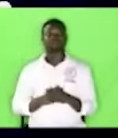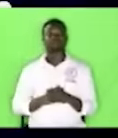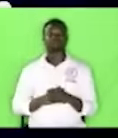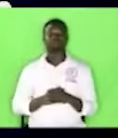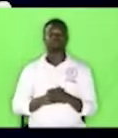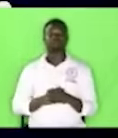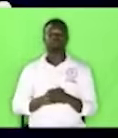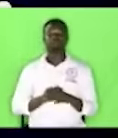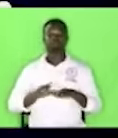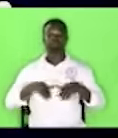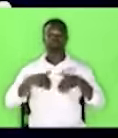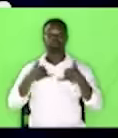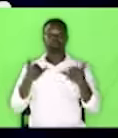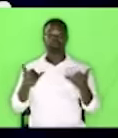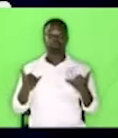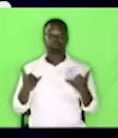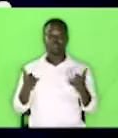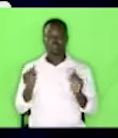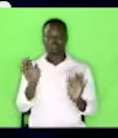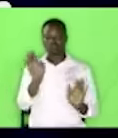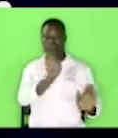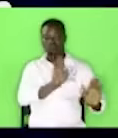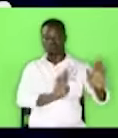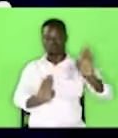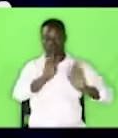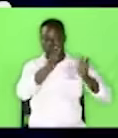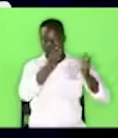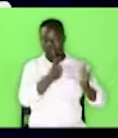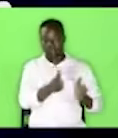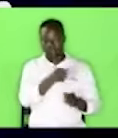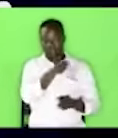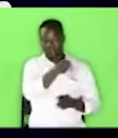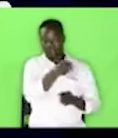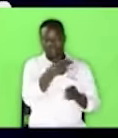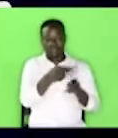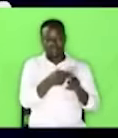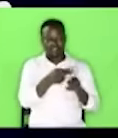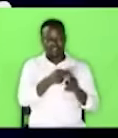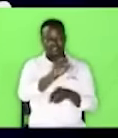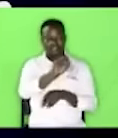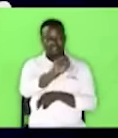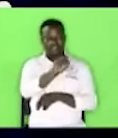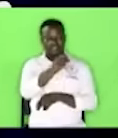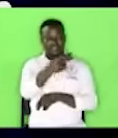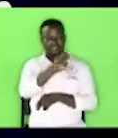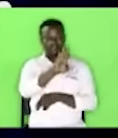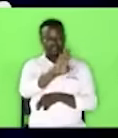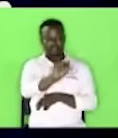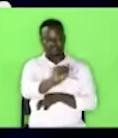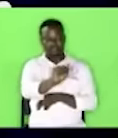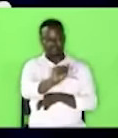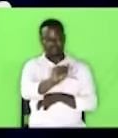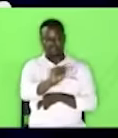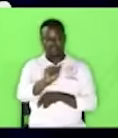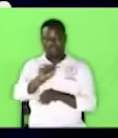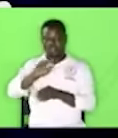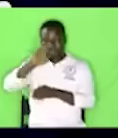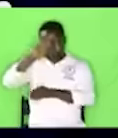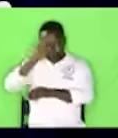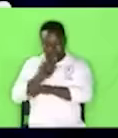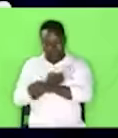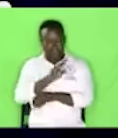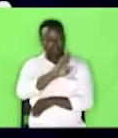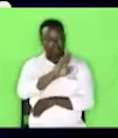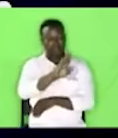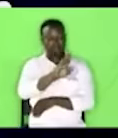Now a troublemaker named Sheba, son of Bikri, a Benjamite,